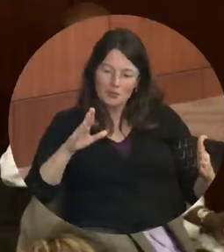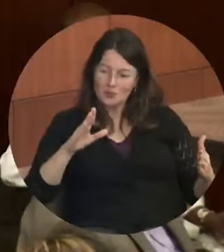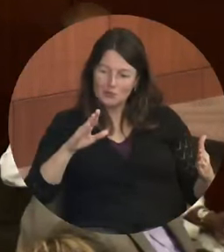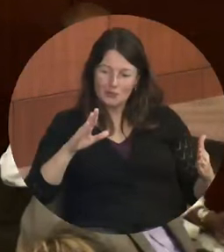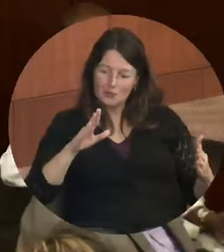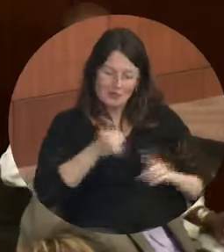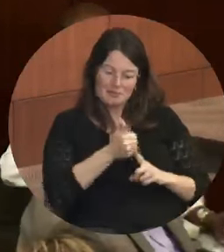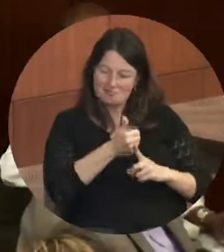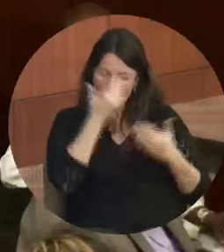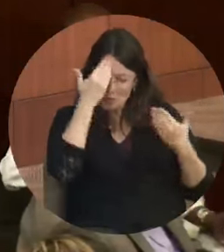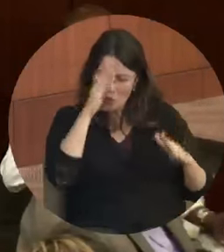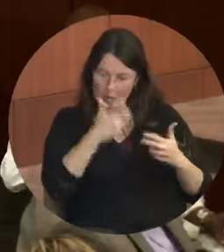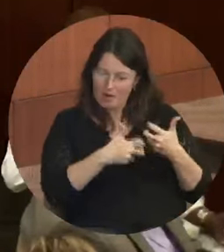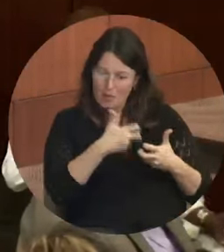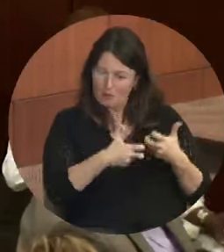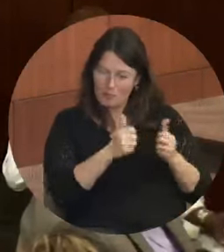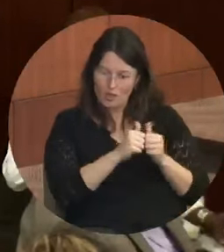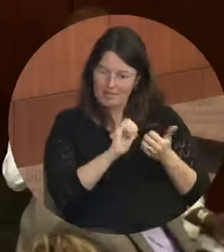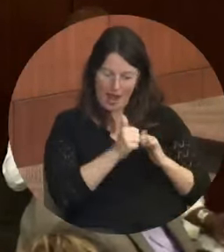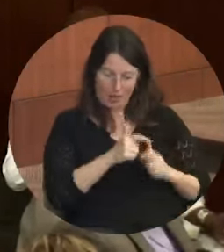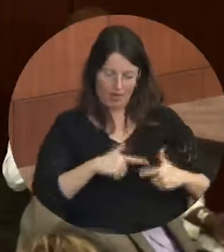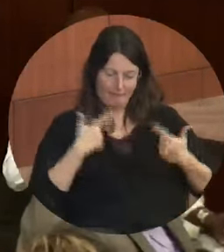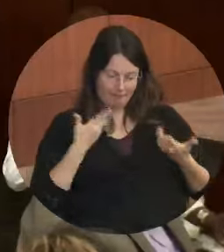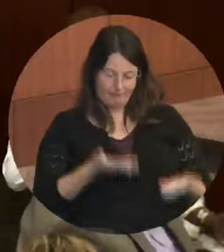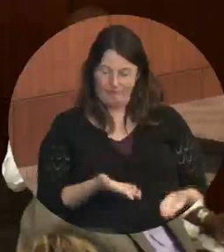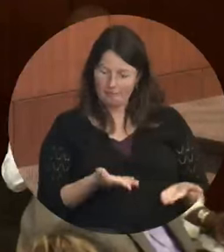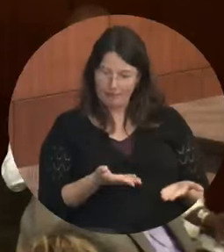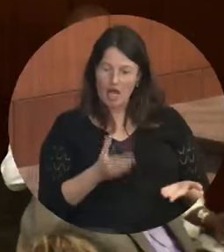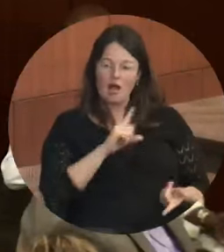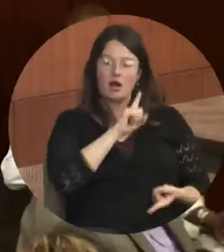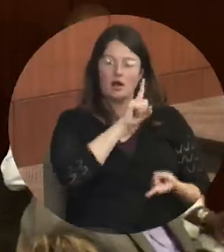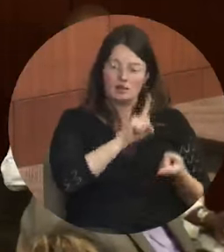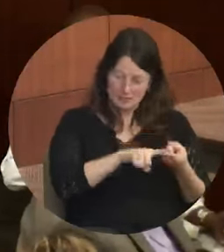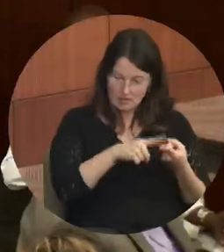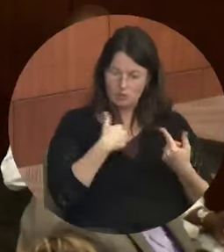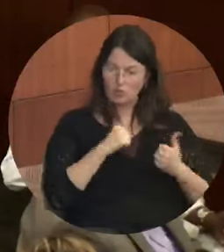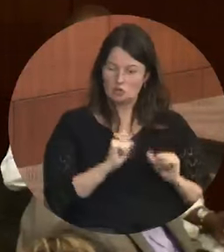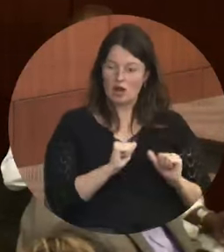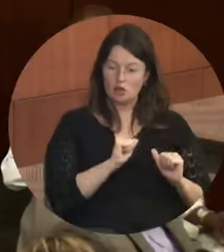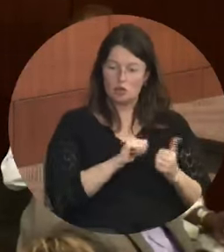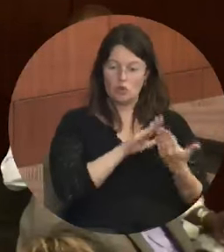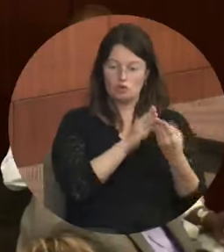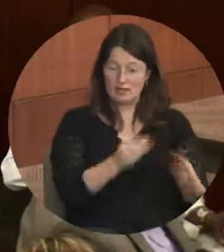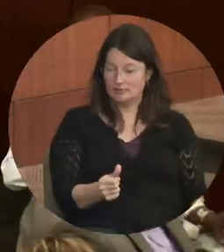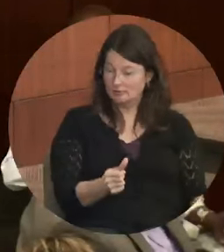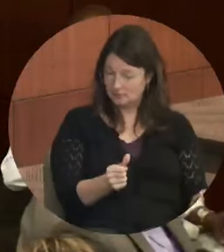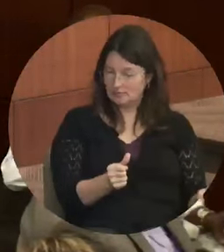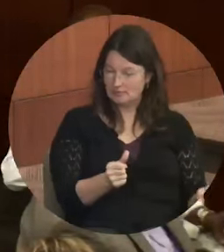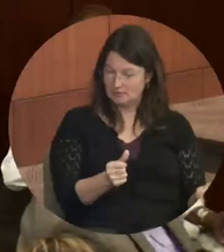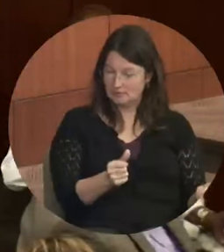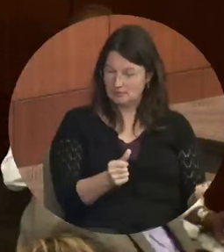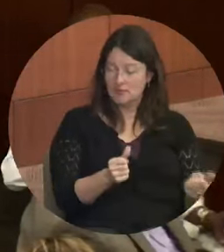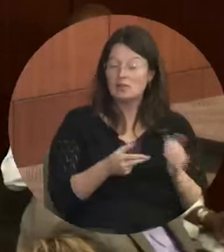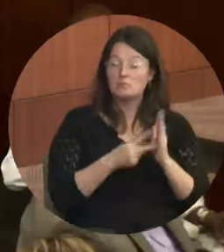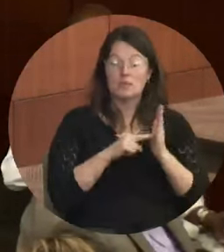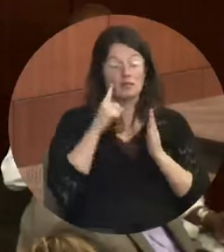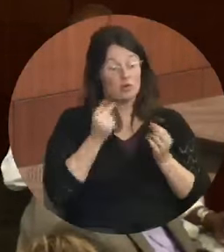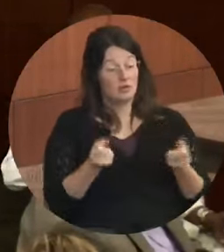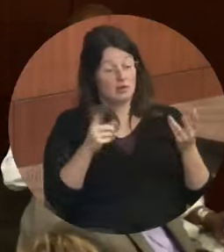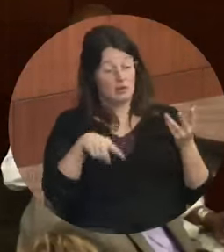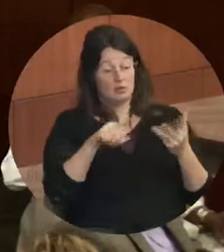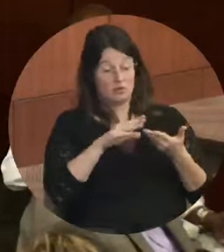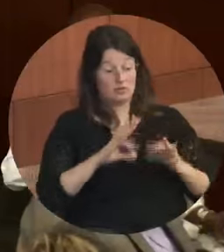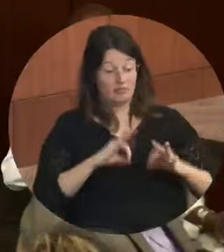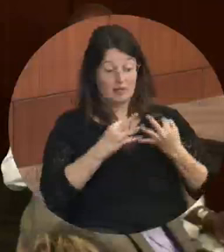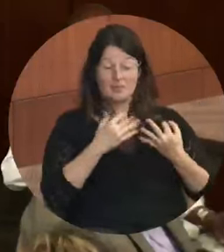there was an issue with how they lived until we tried to address it. And so for a lot of these families, they have joy and